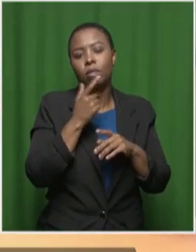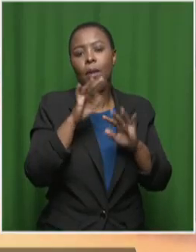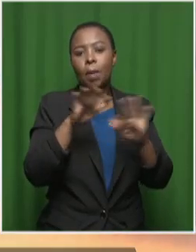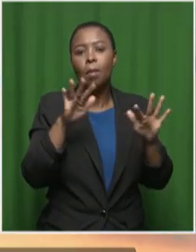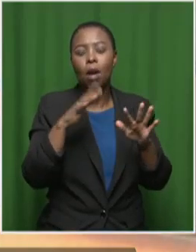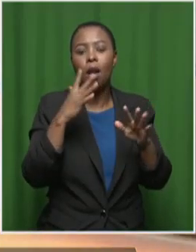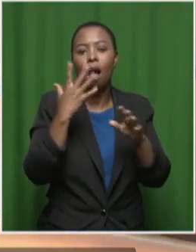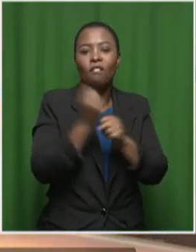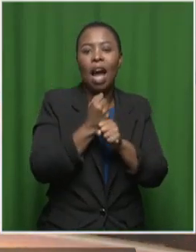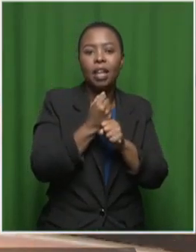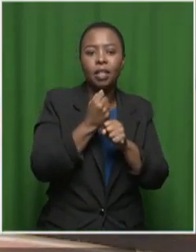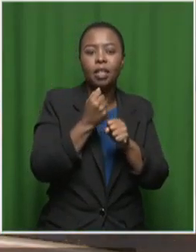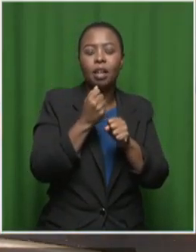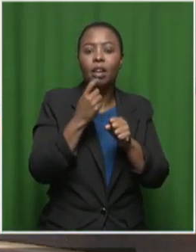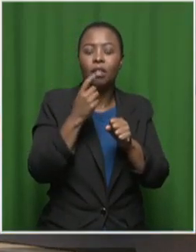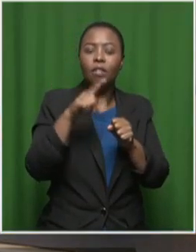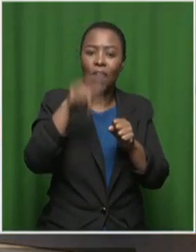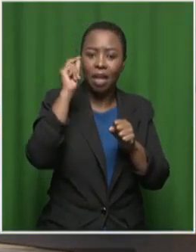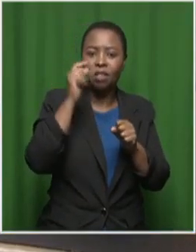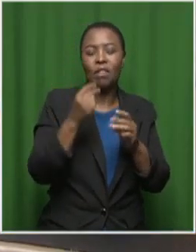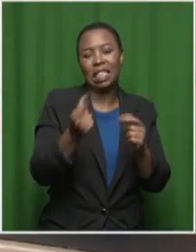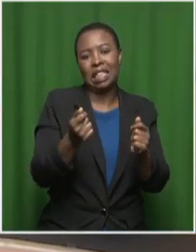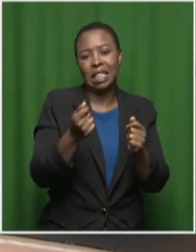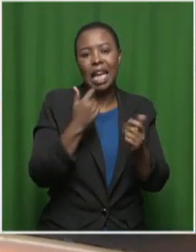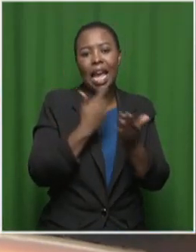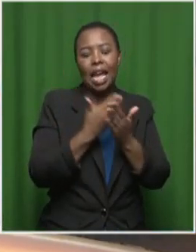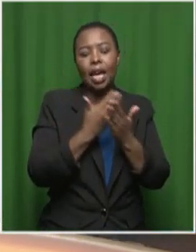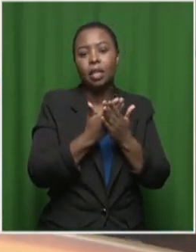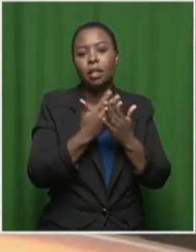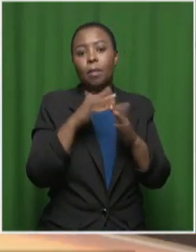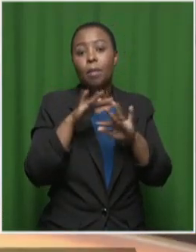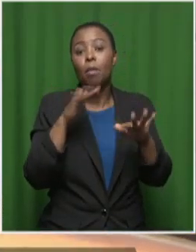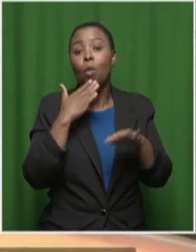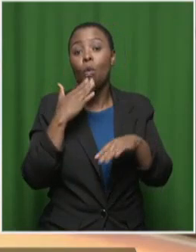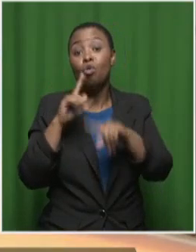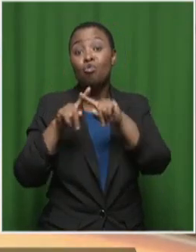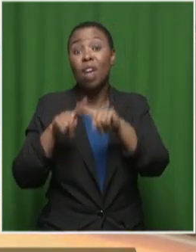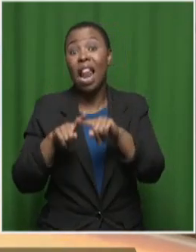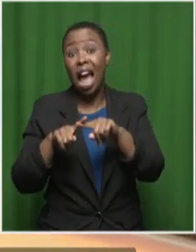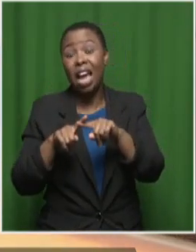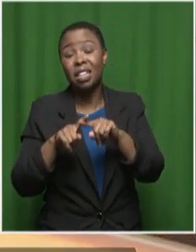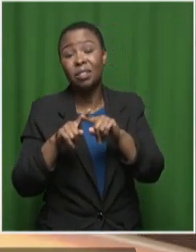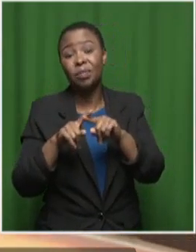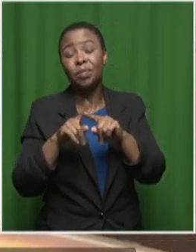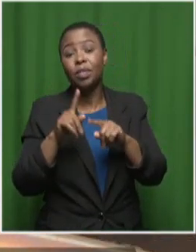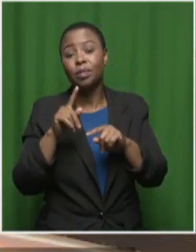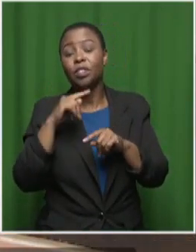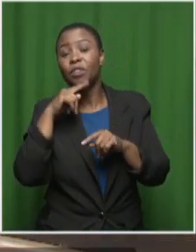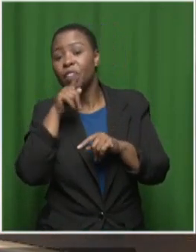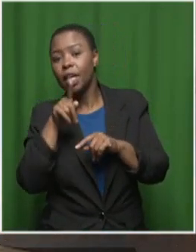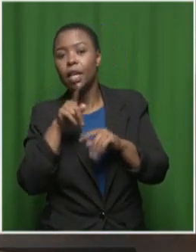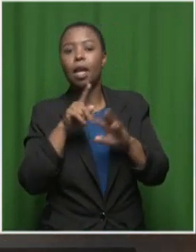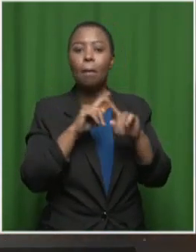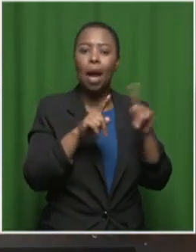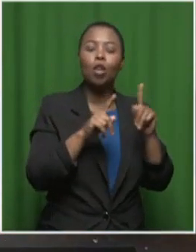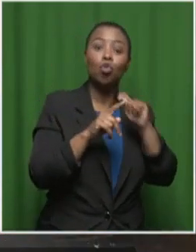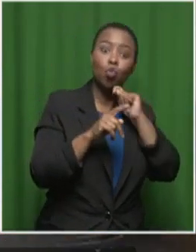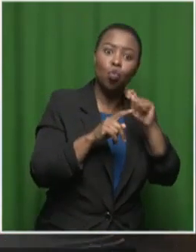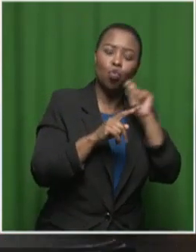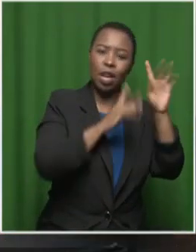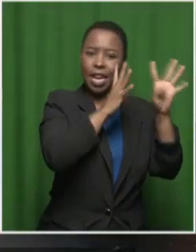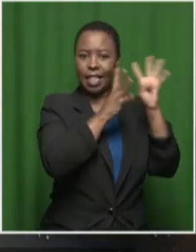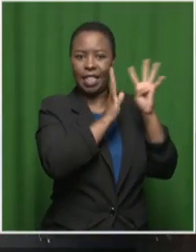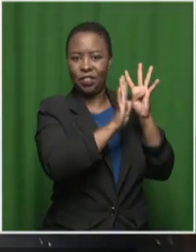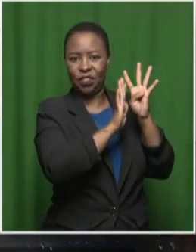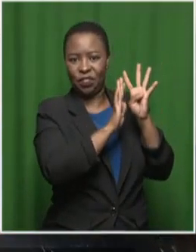fast. So it will actually sort out those who rely on artificial means versus those who are truly creative. The